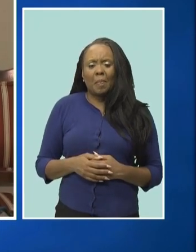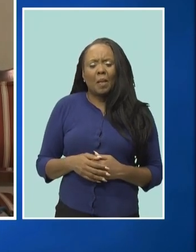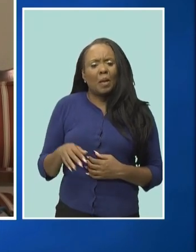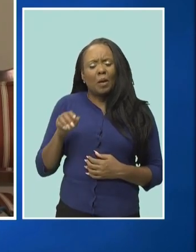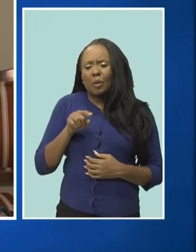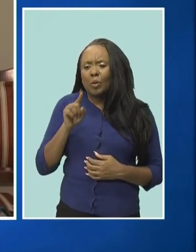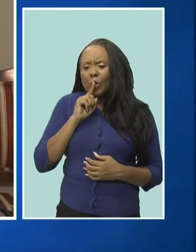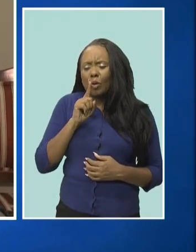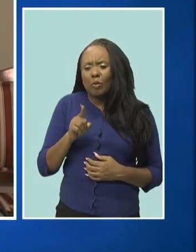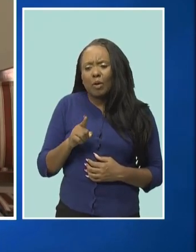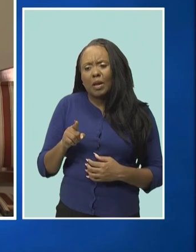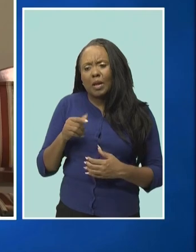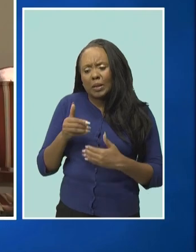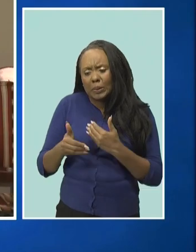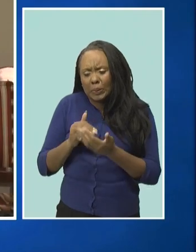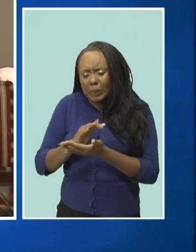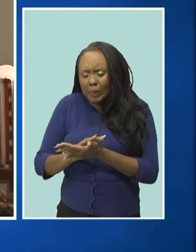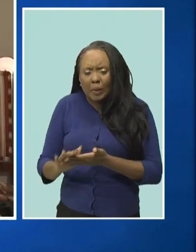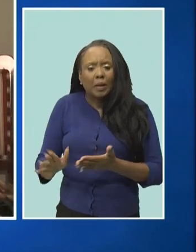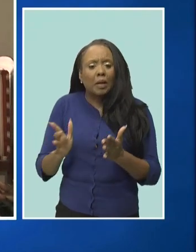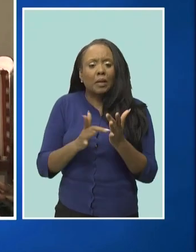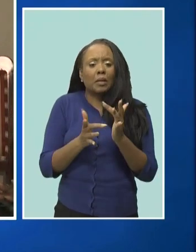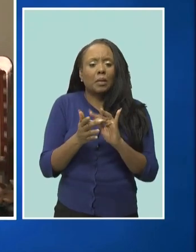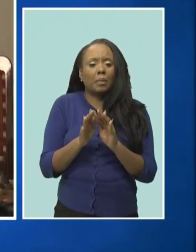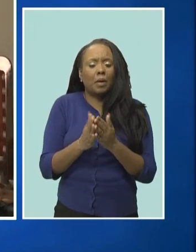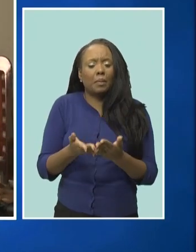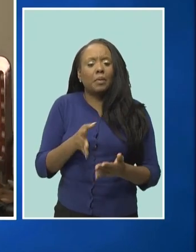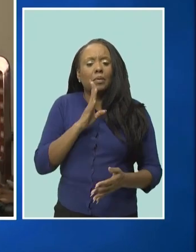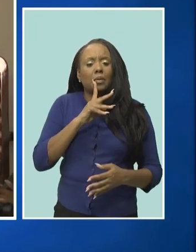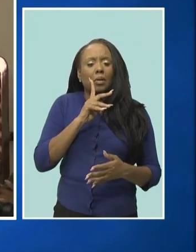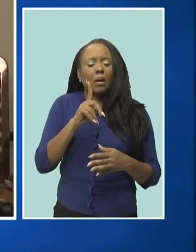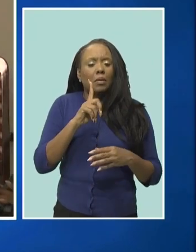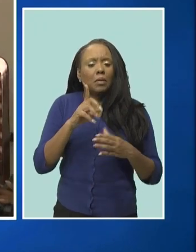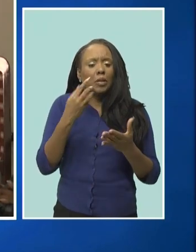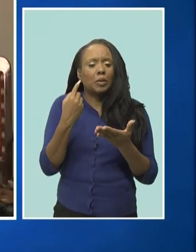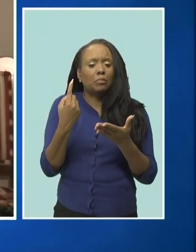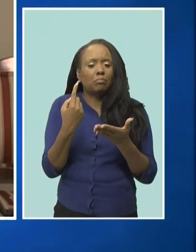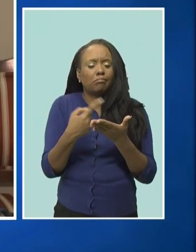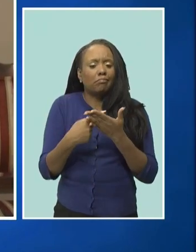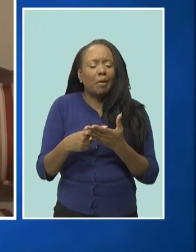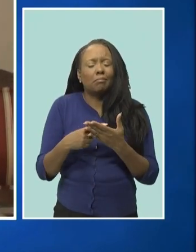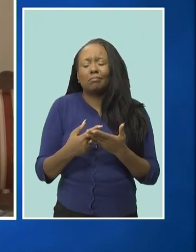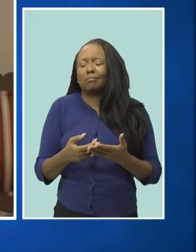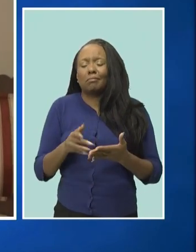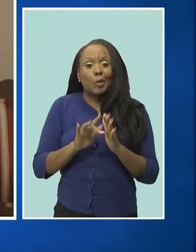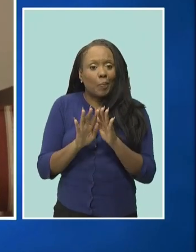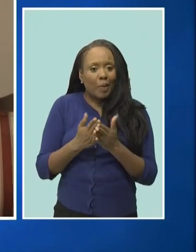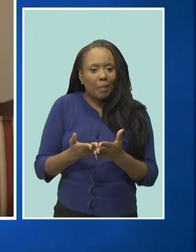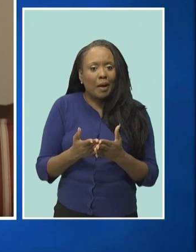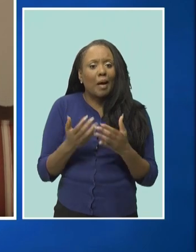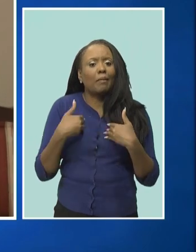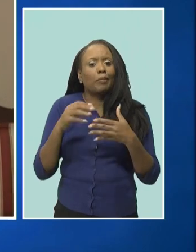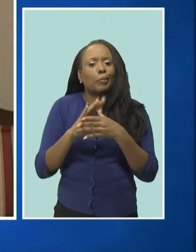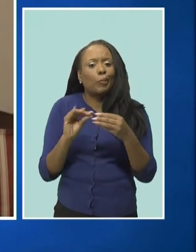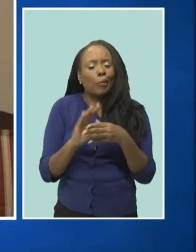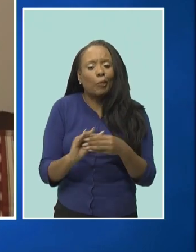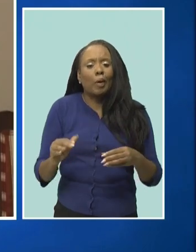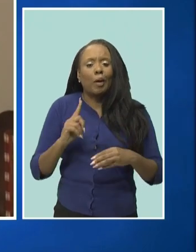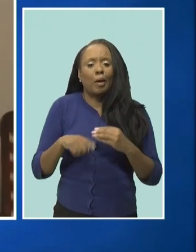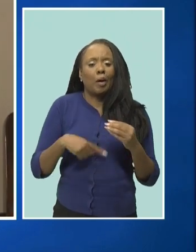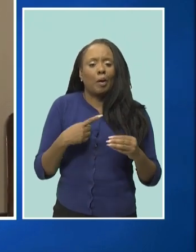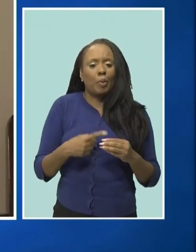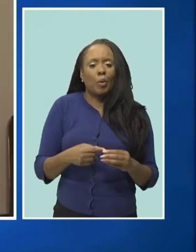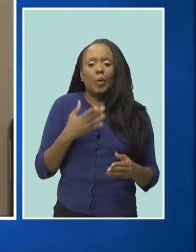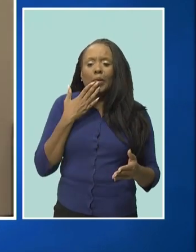the bible tells the story of the good Samaritan correct and what you all